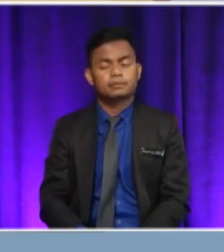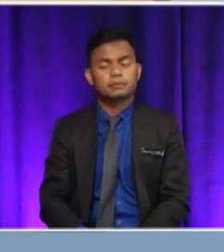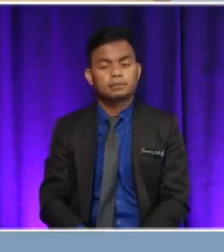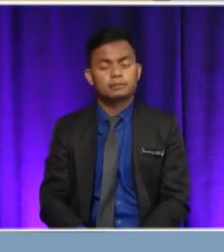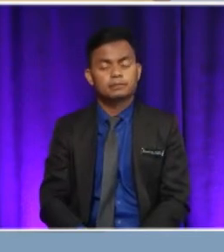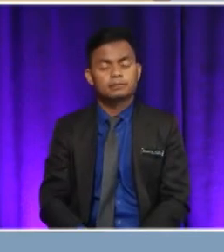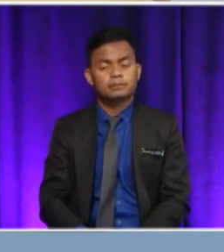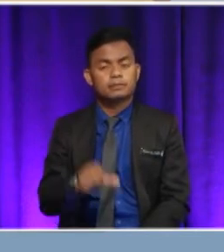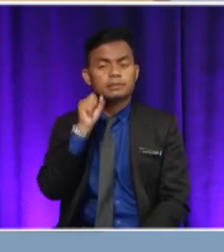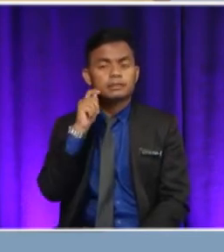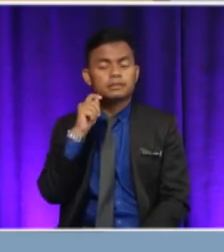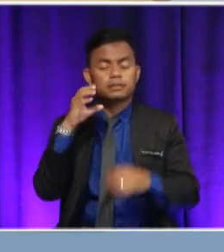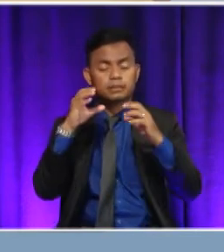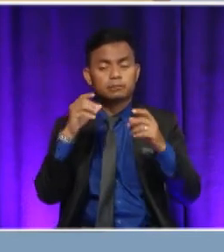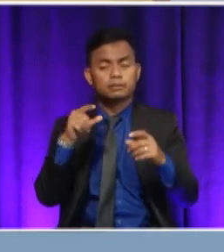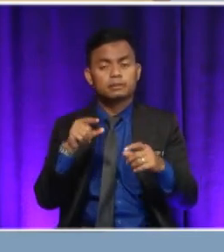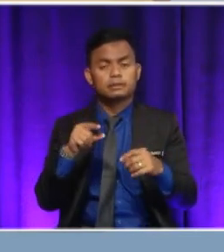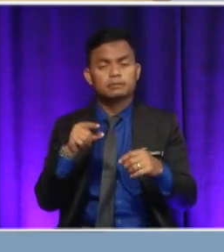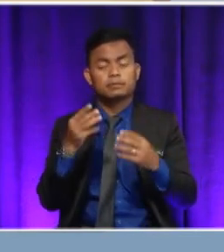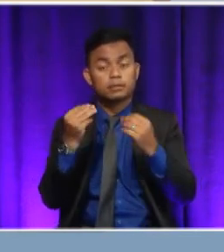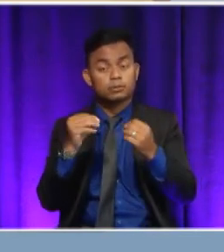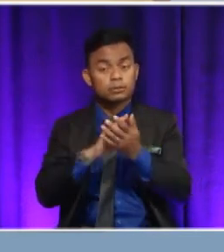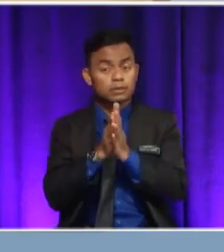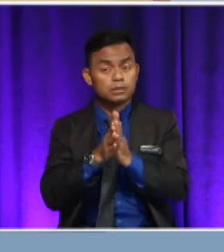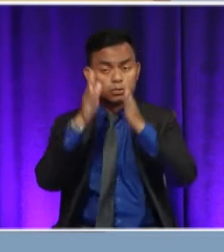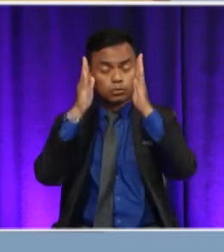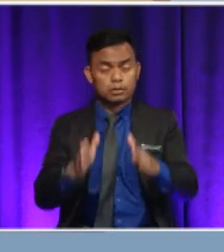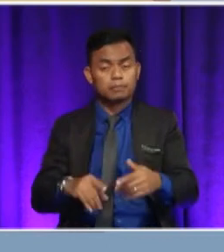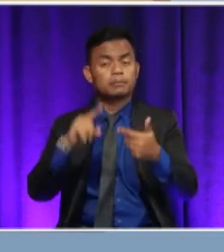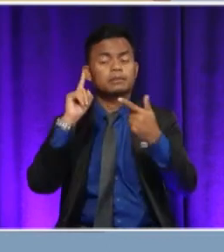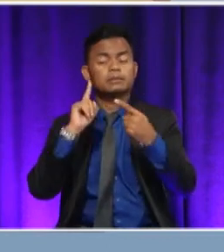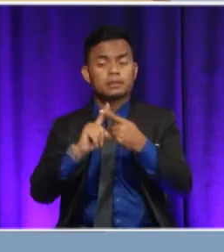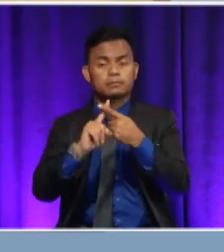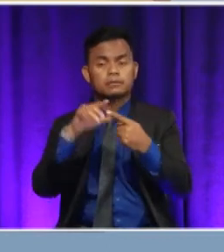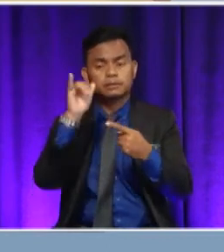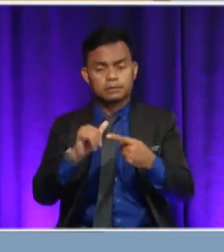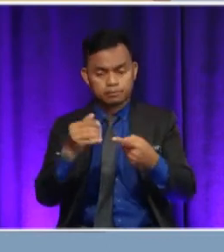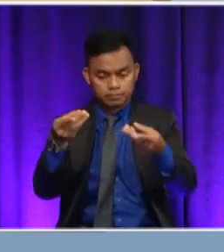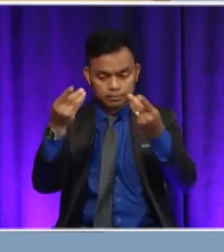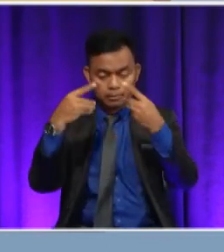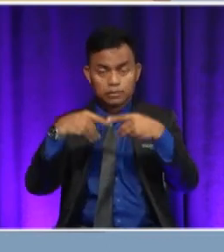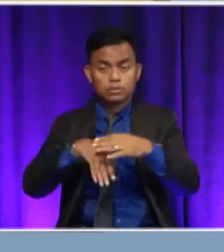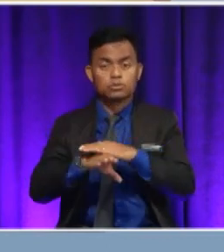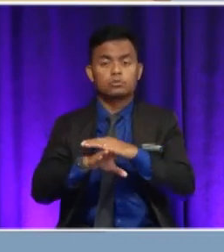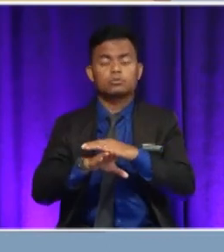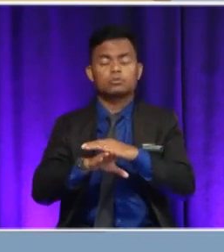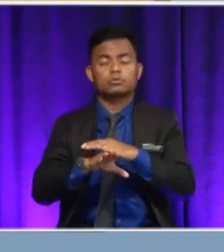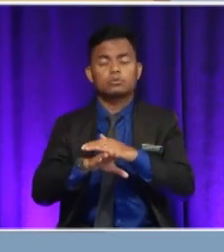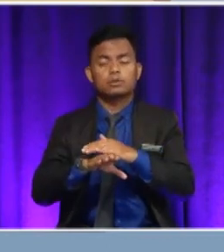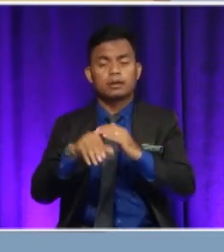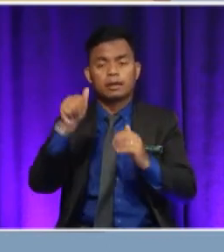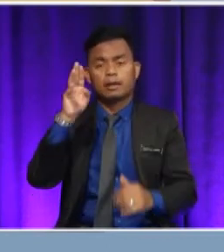person to walk the Amazon. Mm-hmm. Okay, the first person to walk the Amazon. And what about you, Aisha?